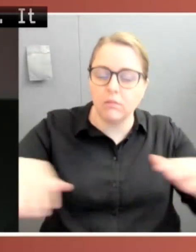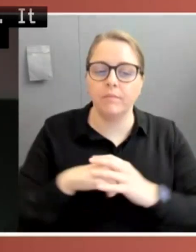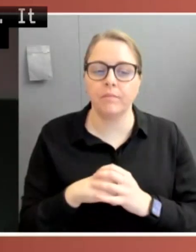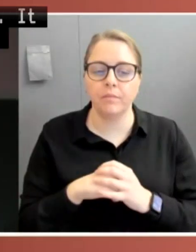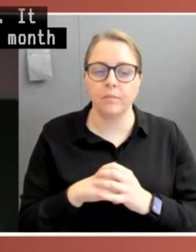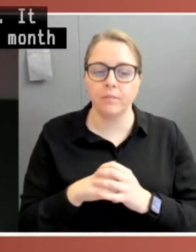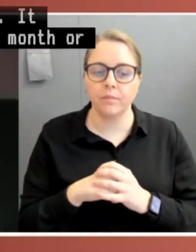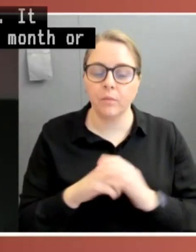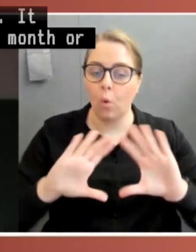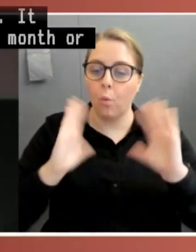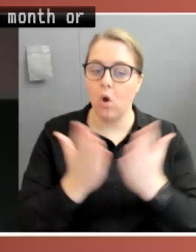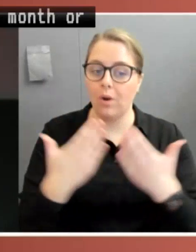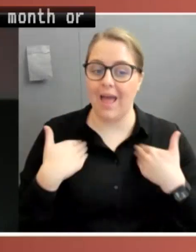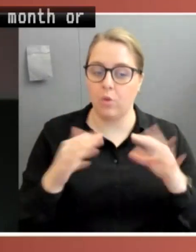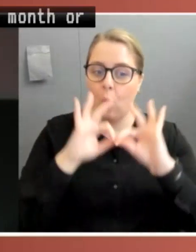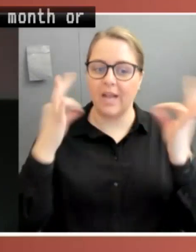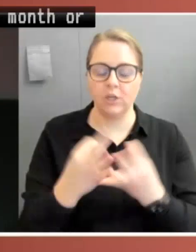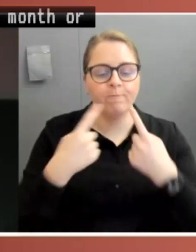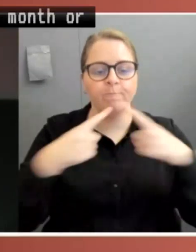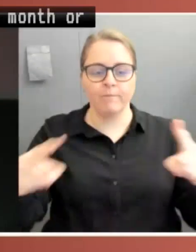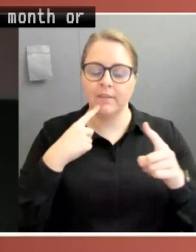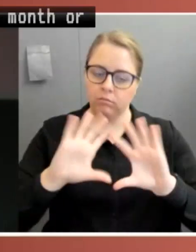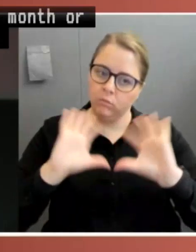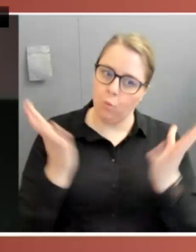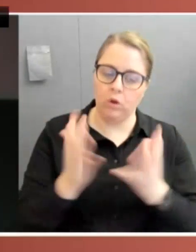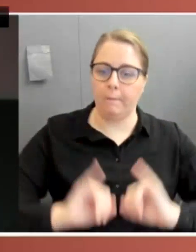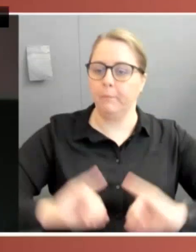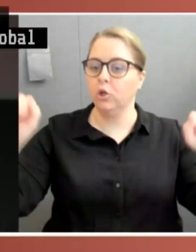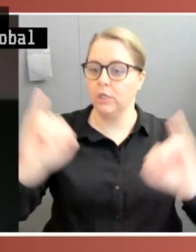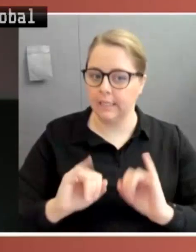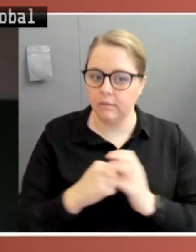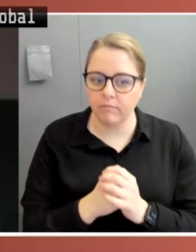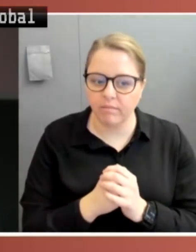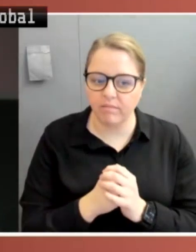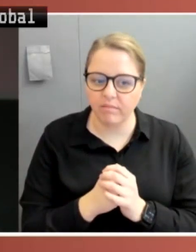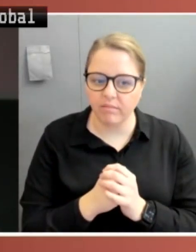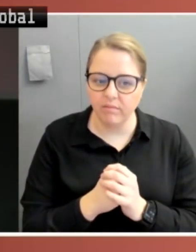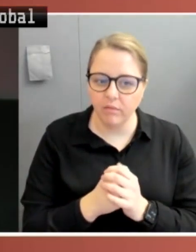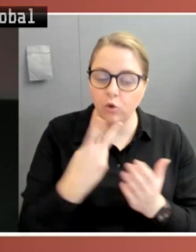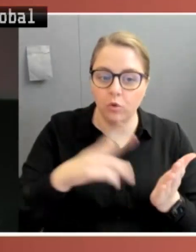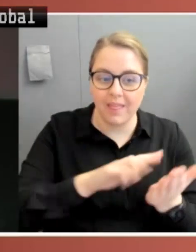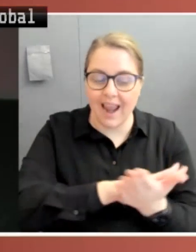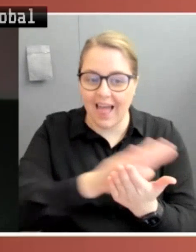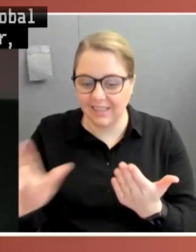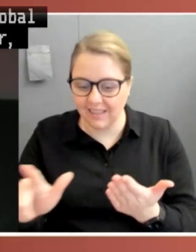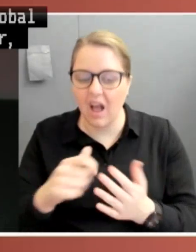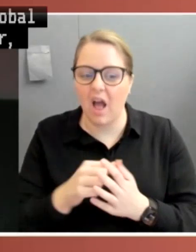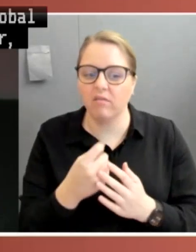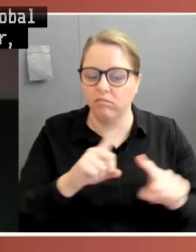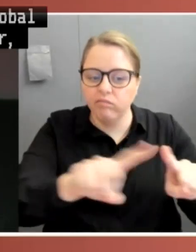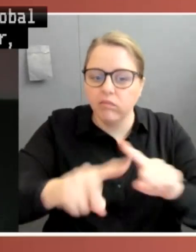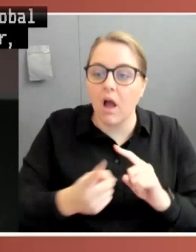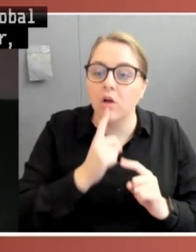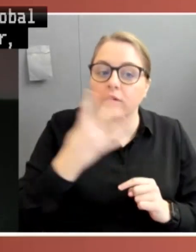a global emergency. Two months later, there are 118,000 cases across 114 countries.